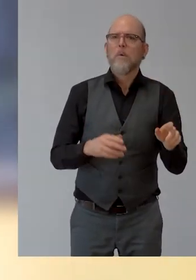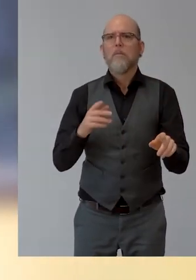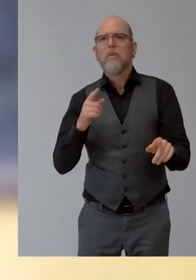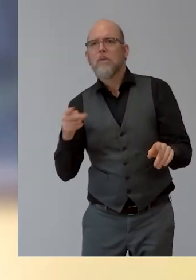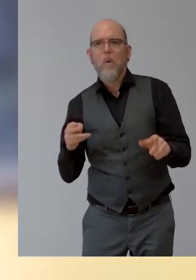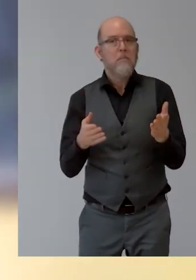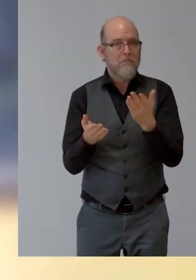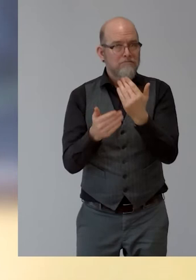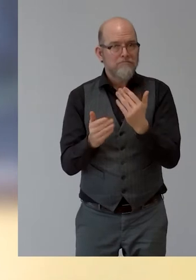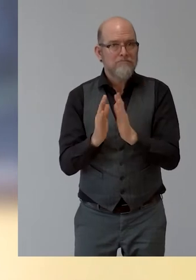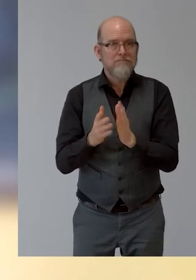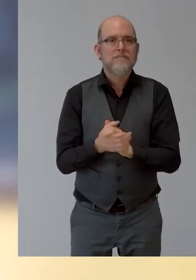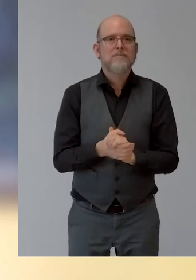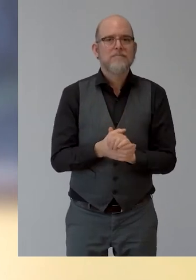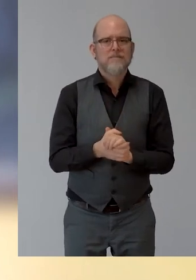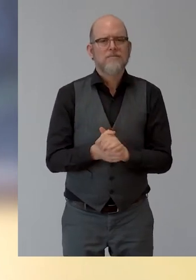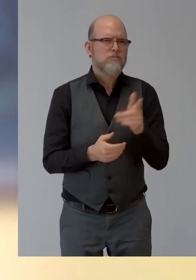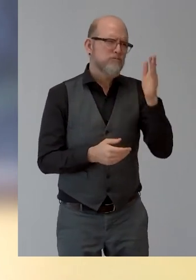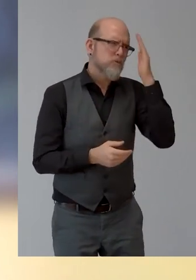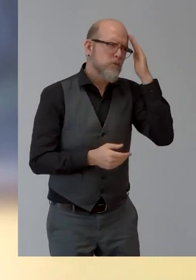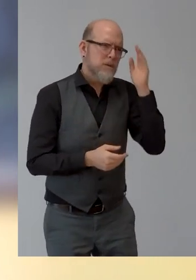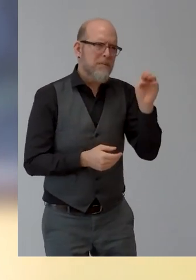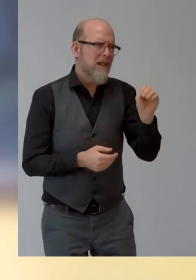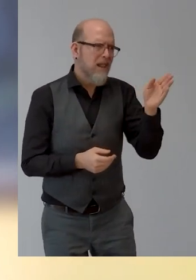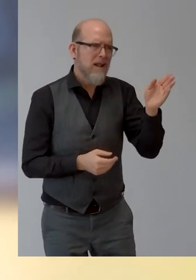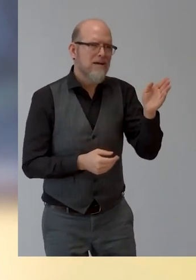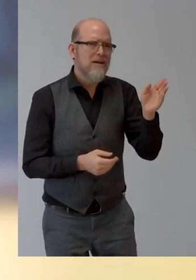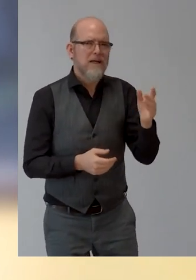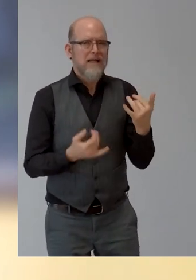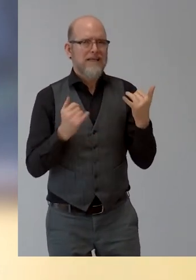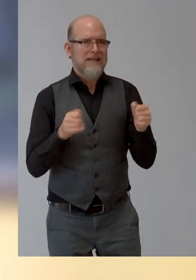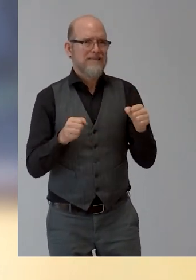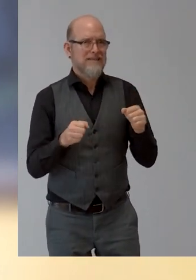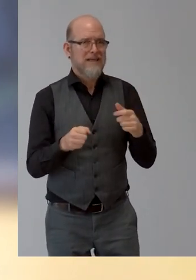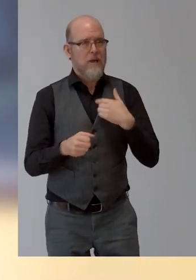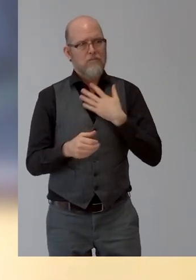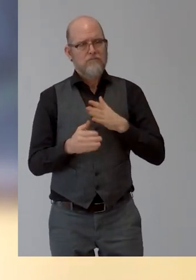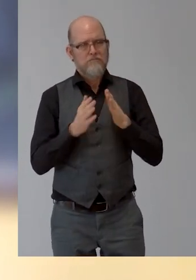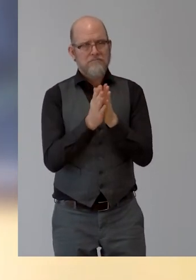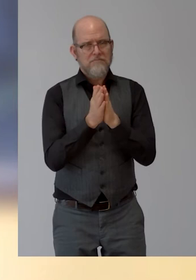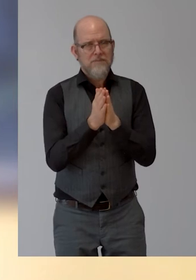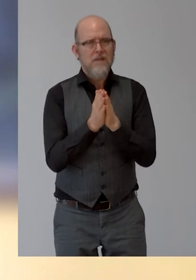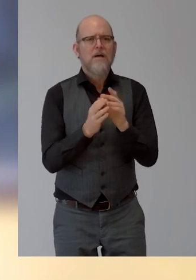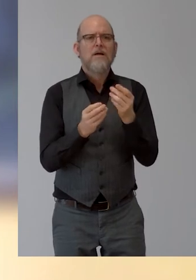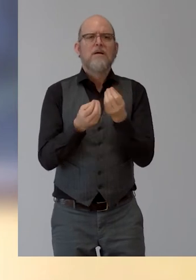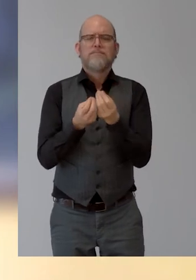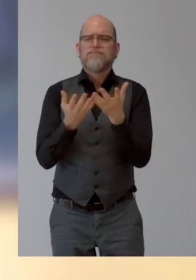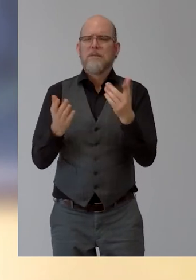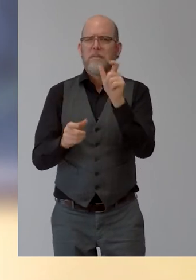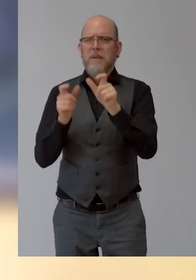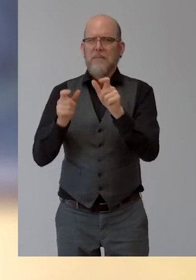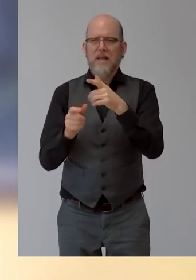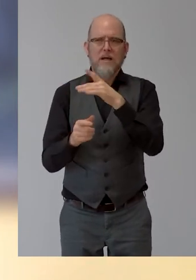but I'll just elaborate a little about the organization because a lot of people here may not be knowing. So we are a non